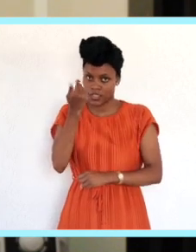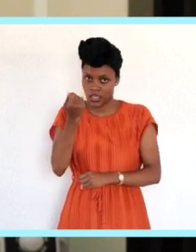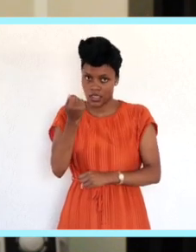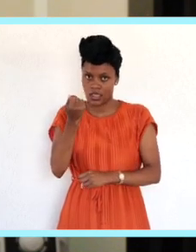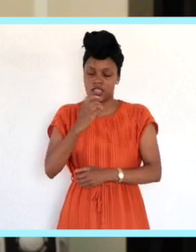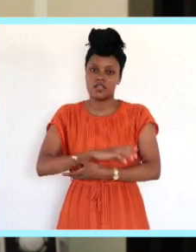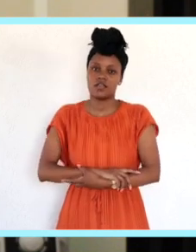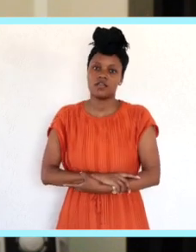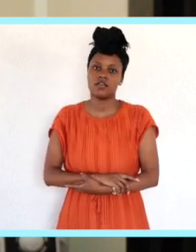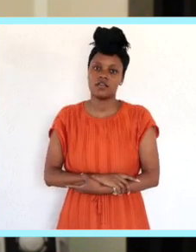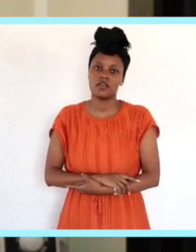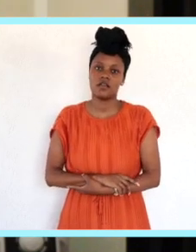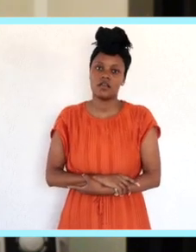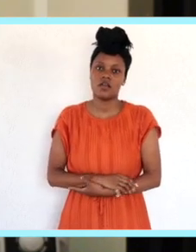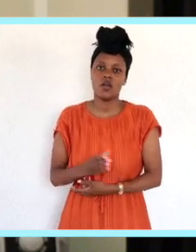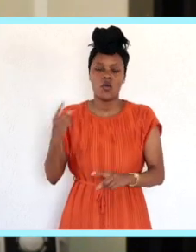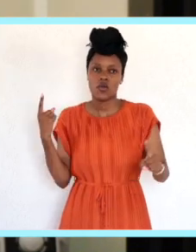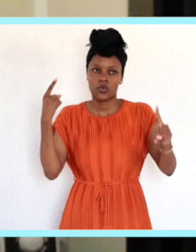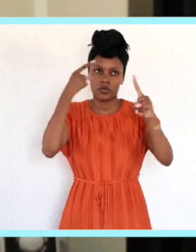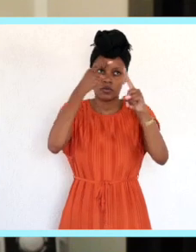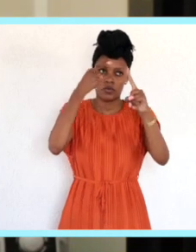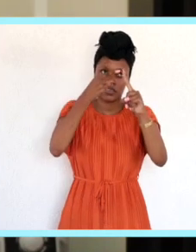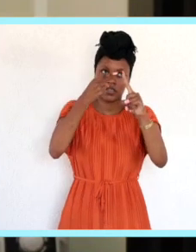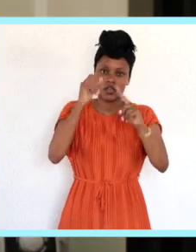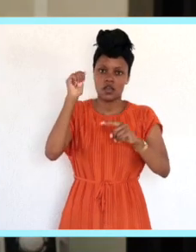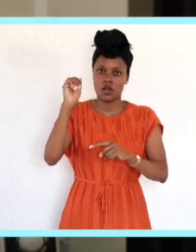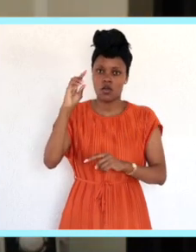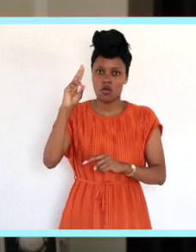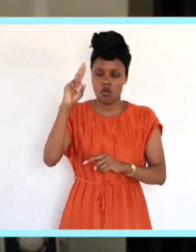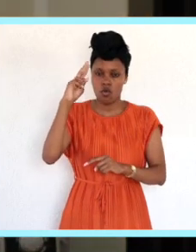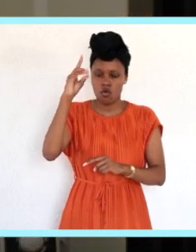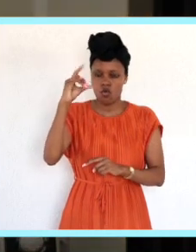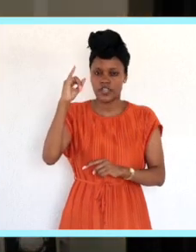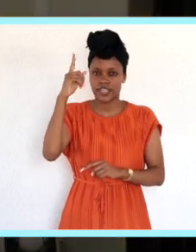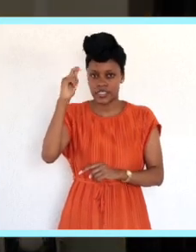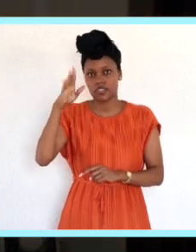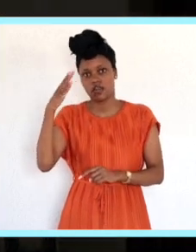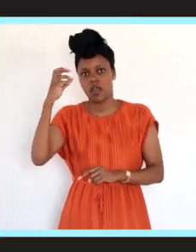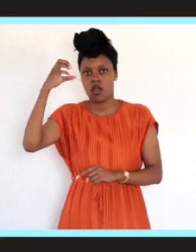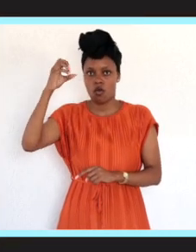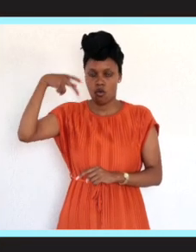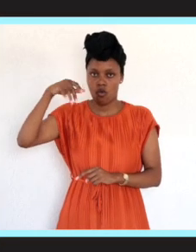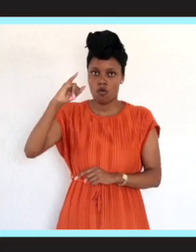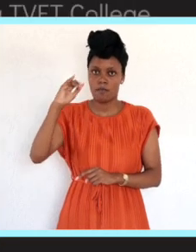financial period obtained an unqualified audit opinion.